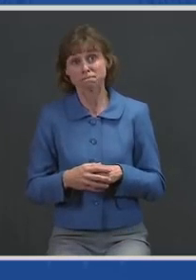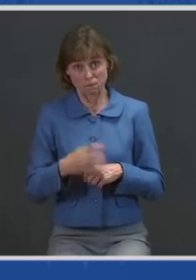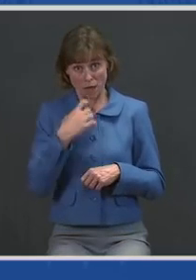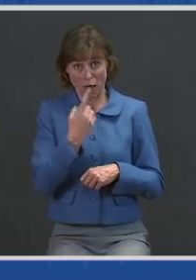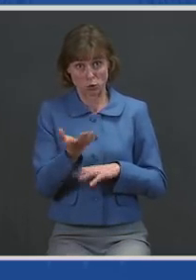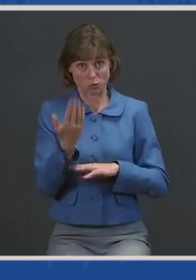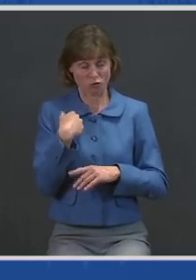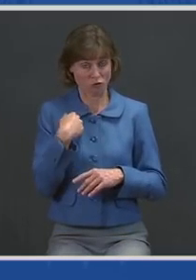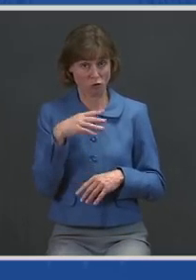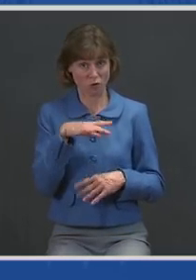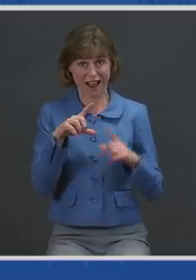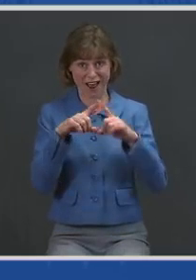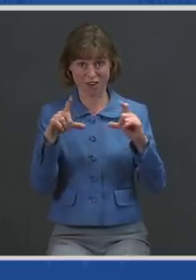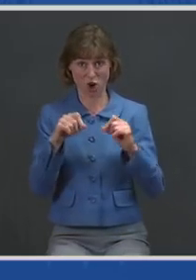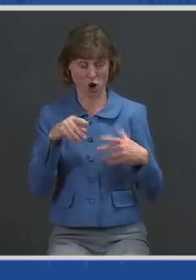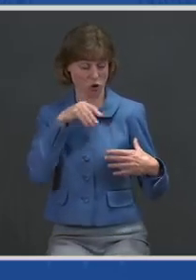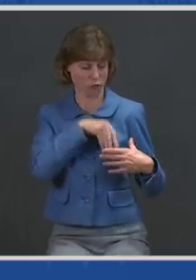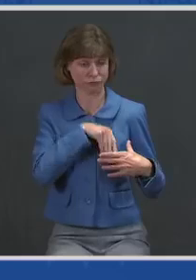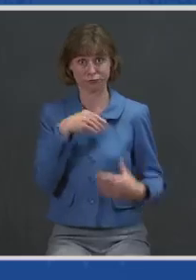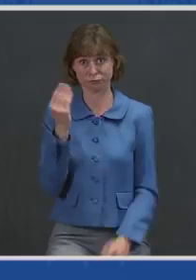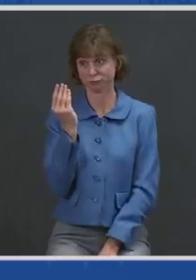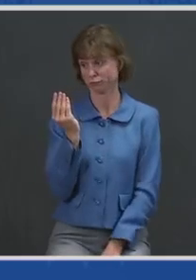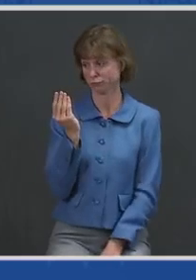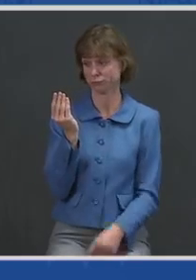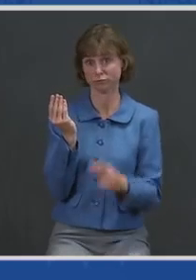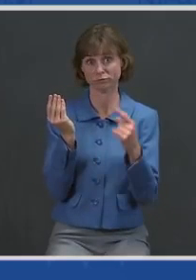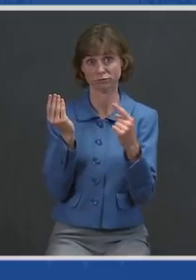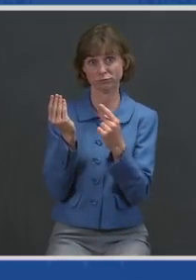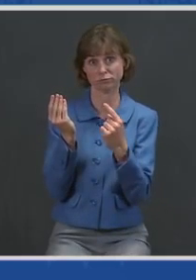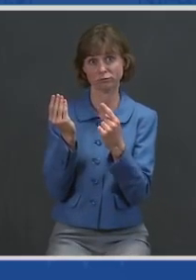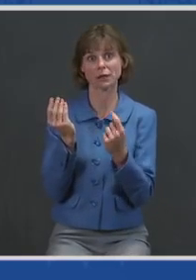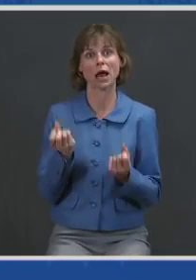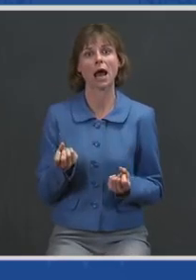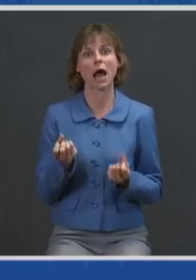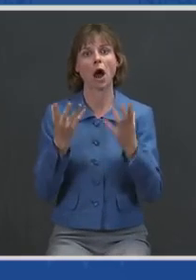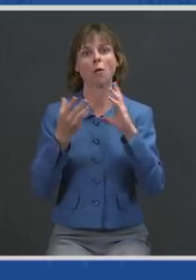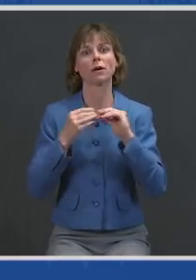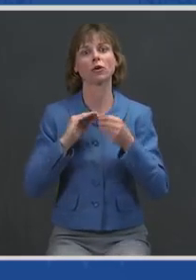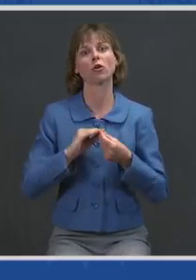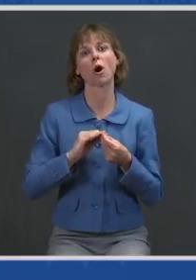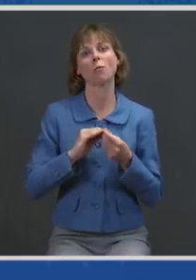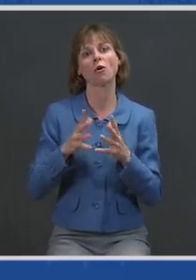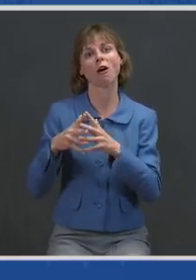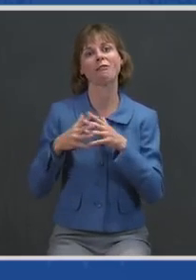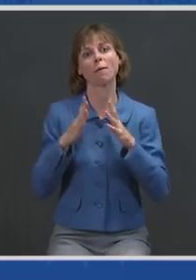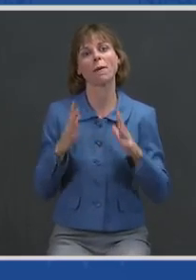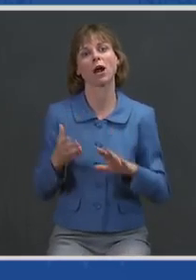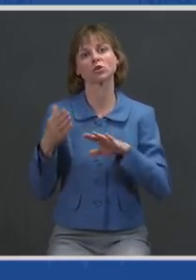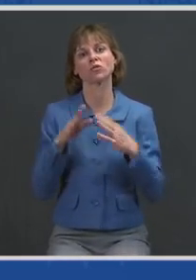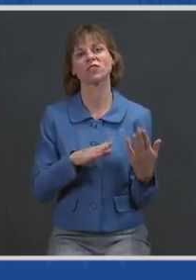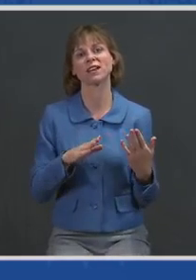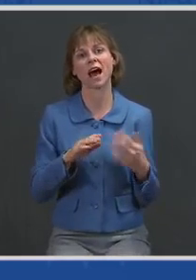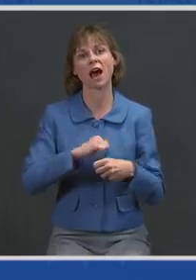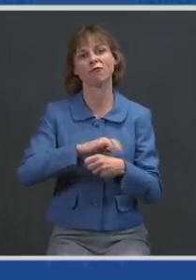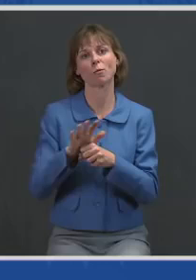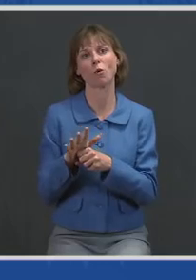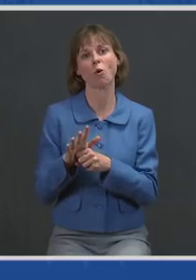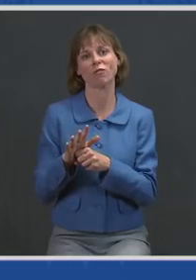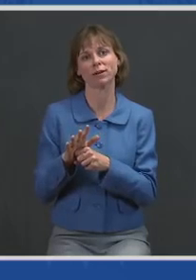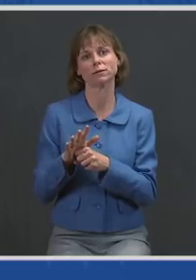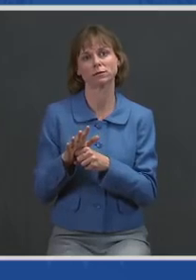pocket with the number of Americans who have died from COVID to date. It's on the back of my schedule.